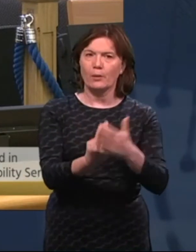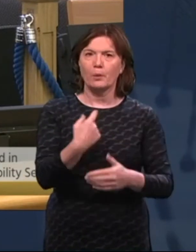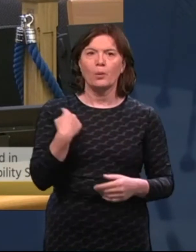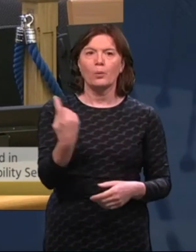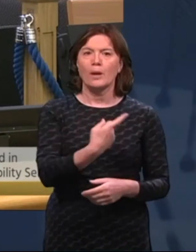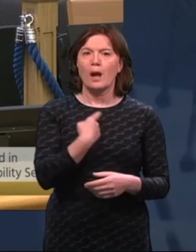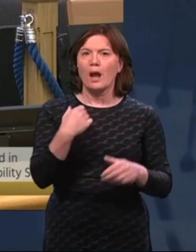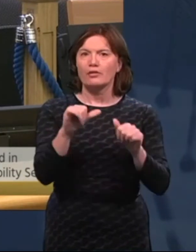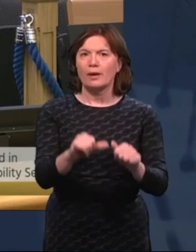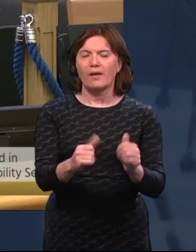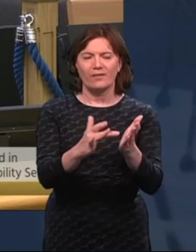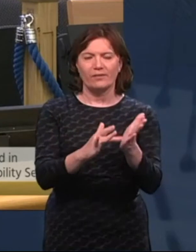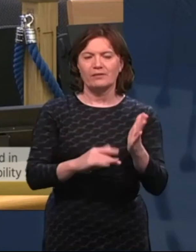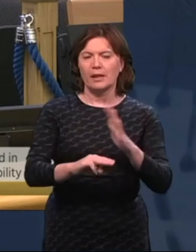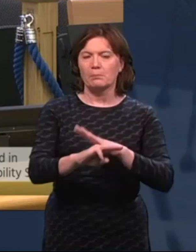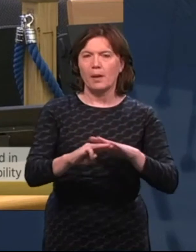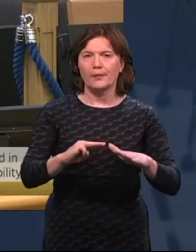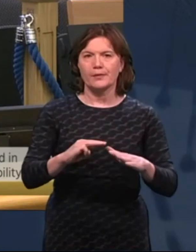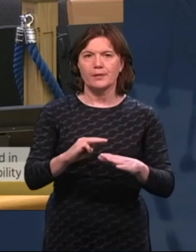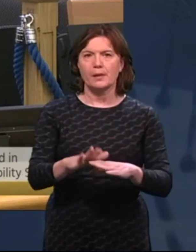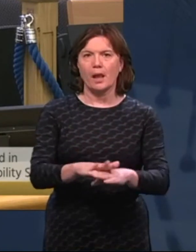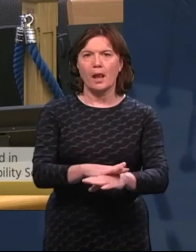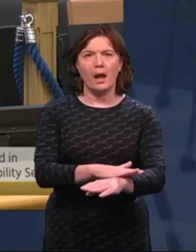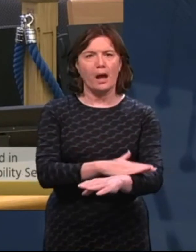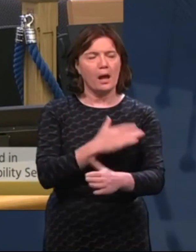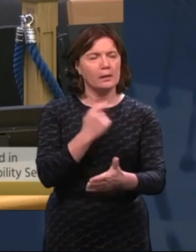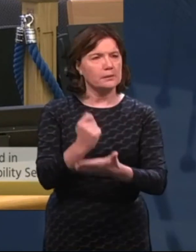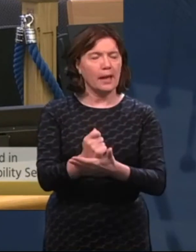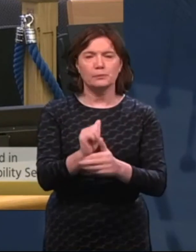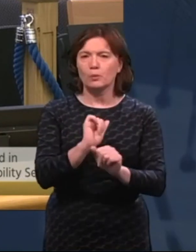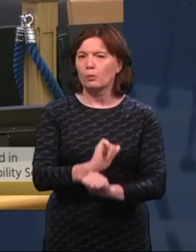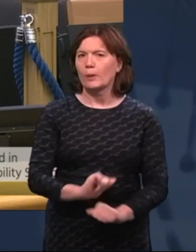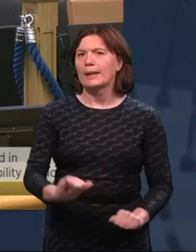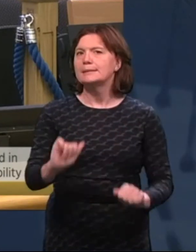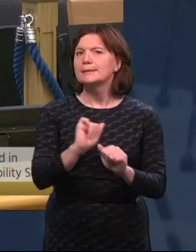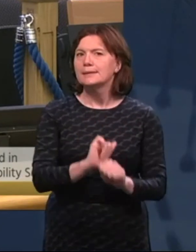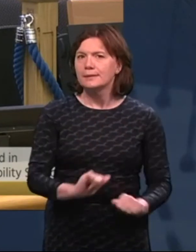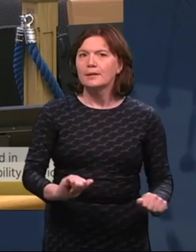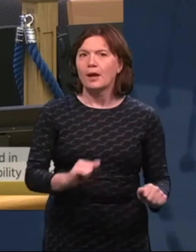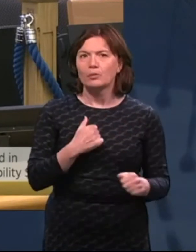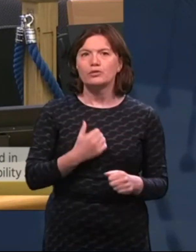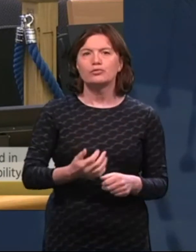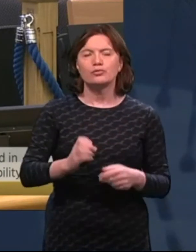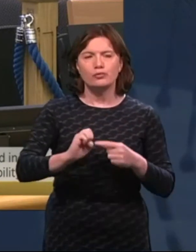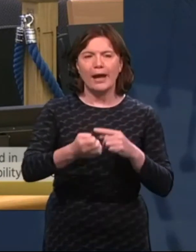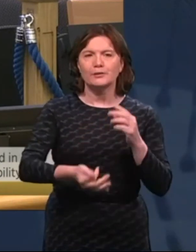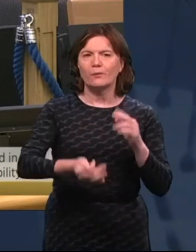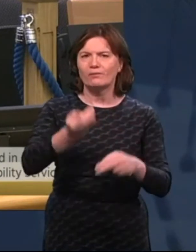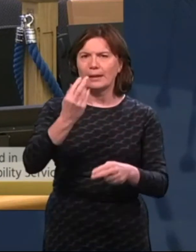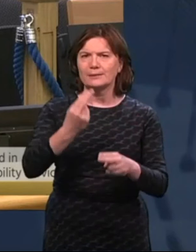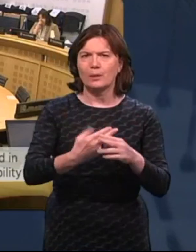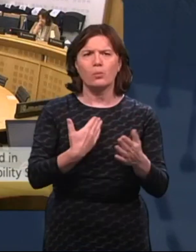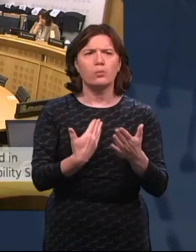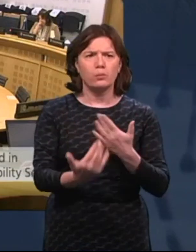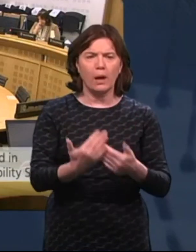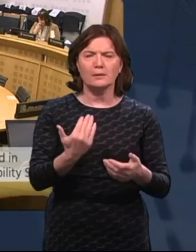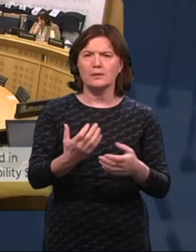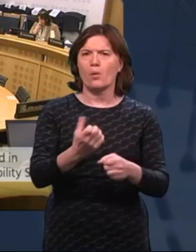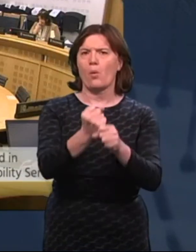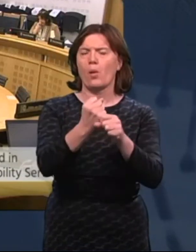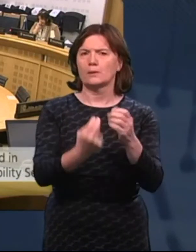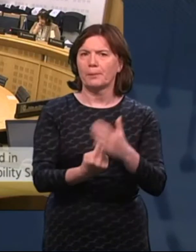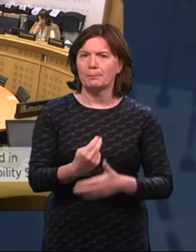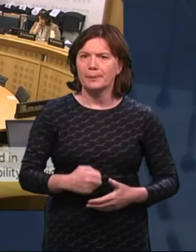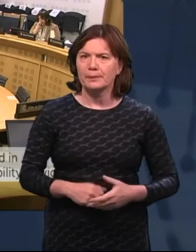agree 15 months is a long time and we will try to get to the nub of the problem. Thank you Minister.